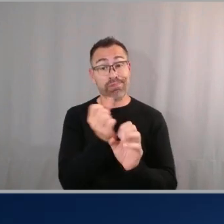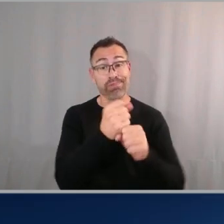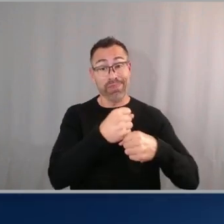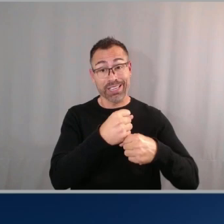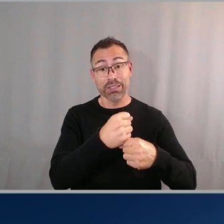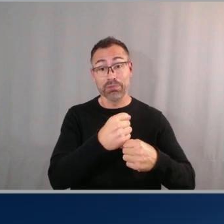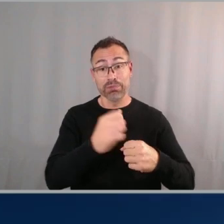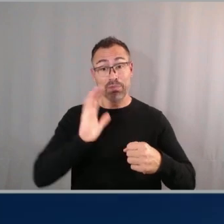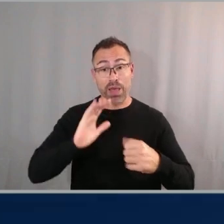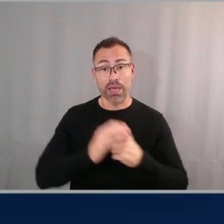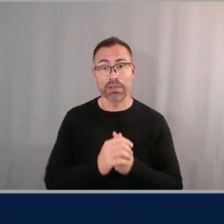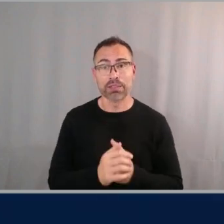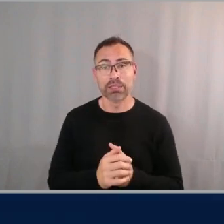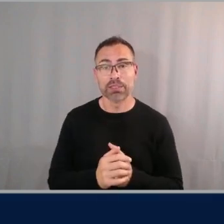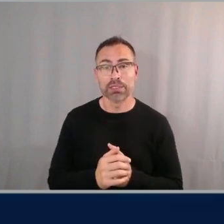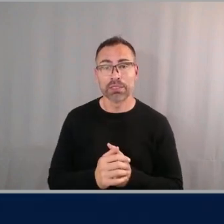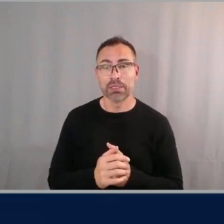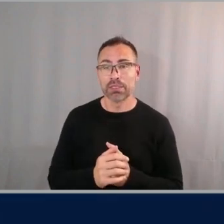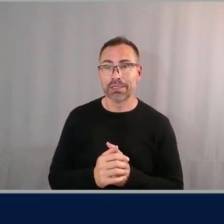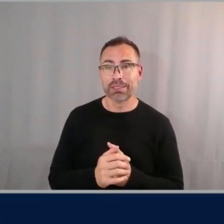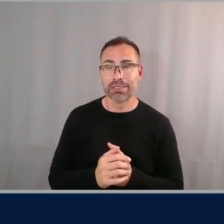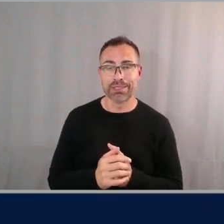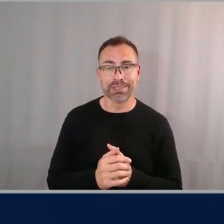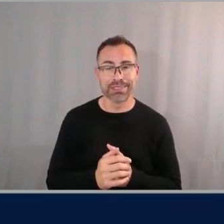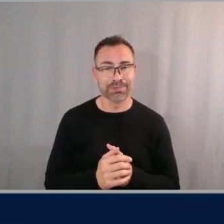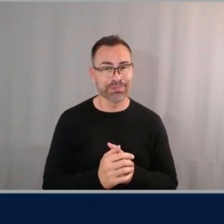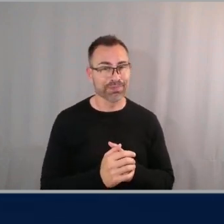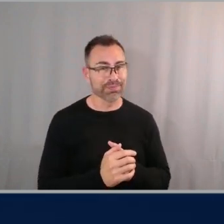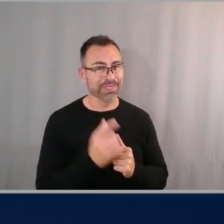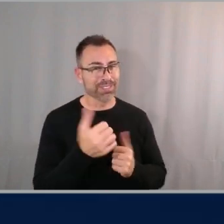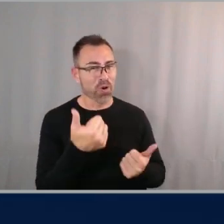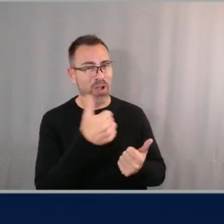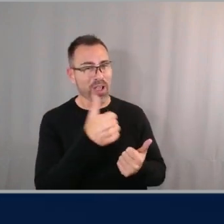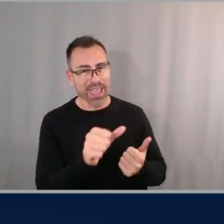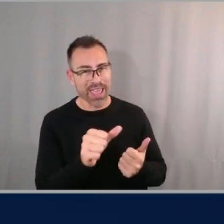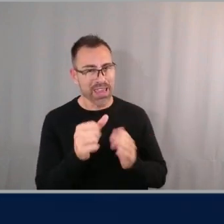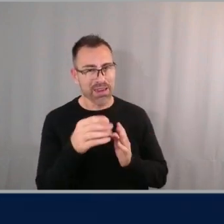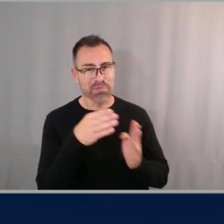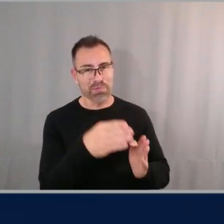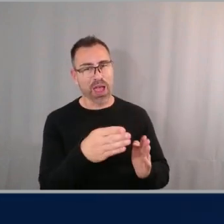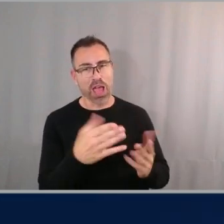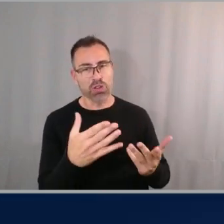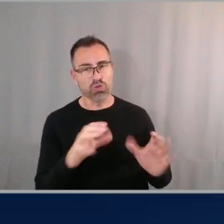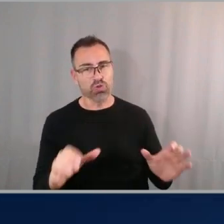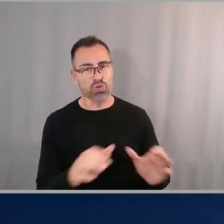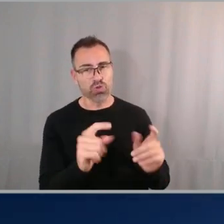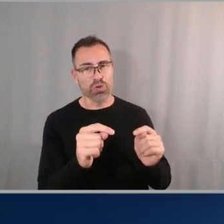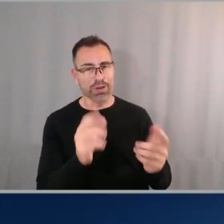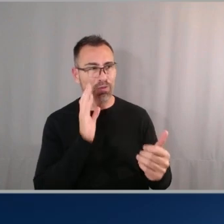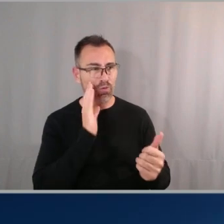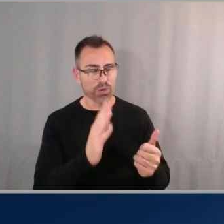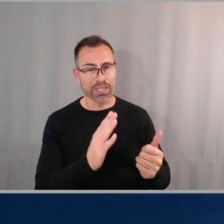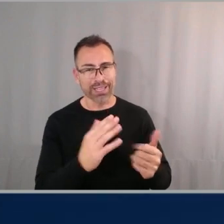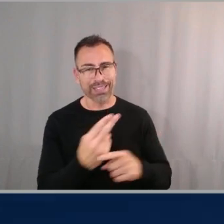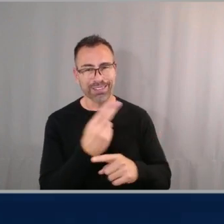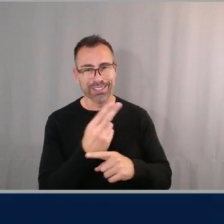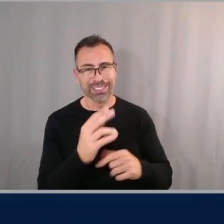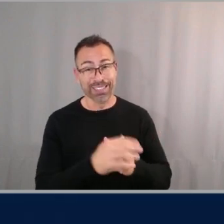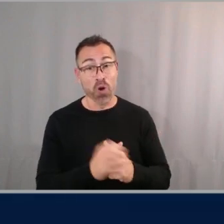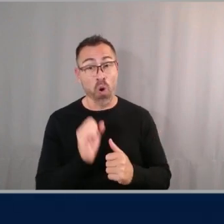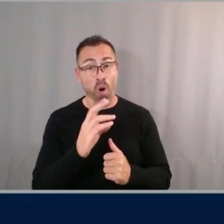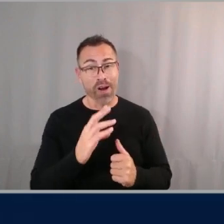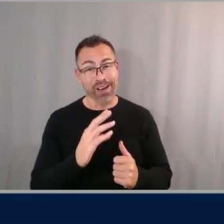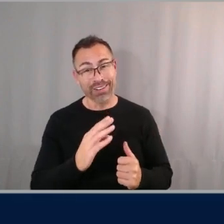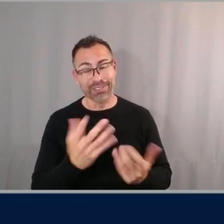any slice or path that you take to go and do this we're going to be able to find a way to to meet you where you are right yes totally that's